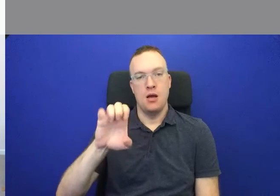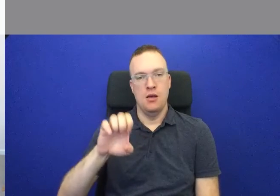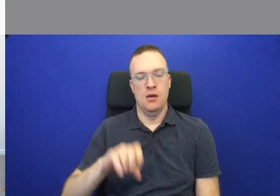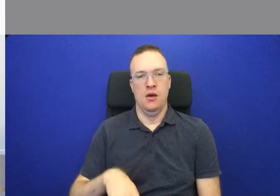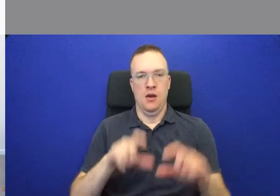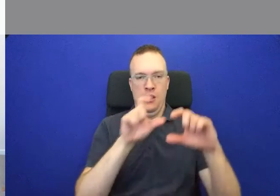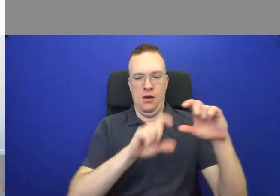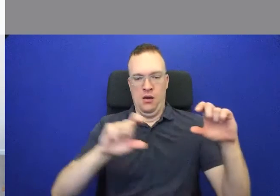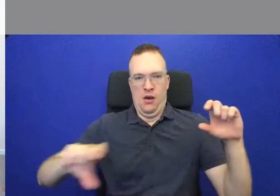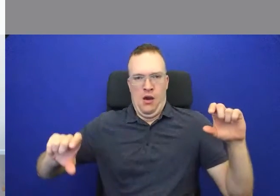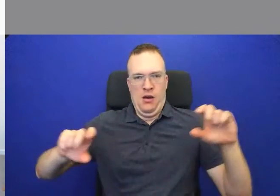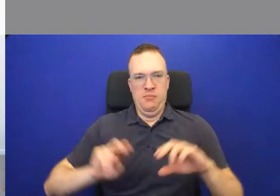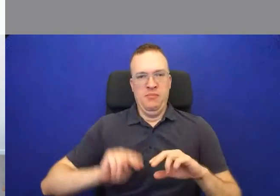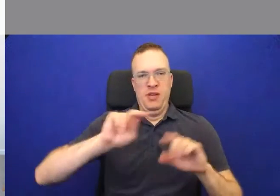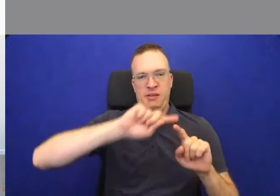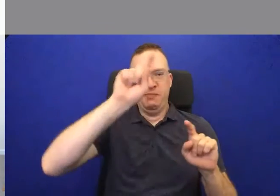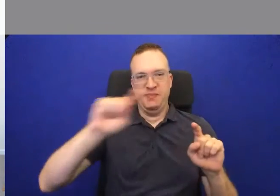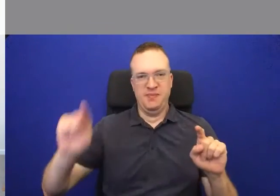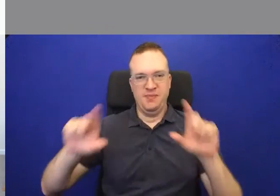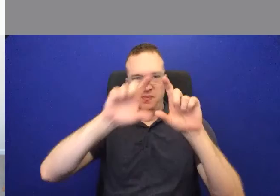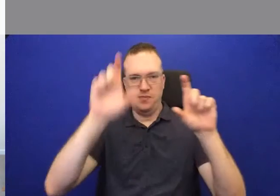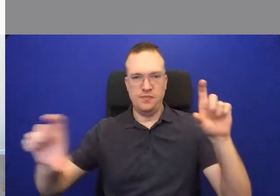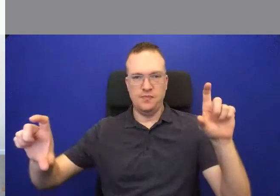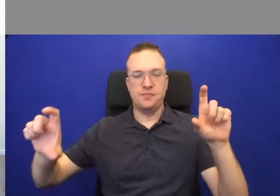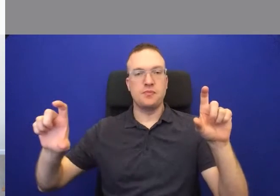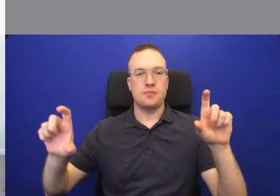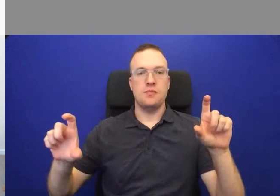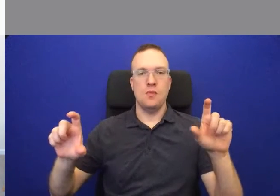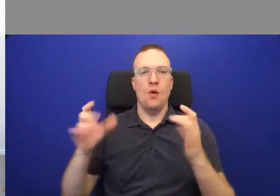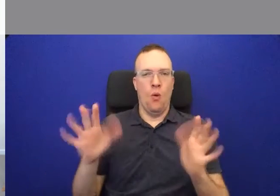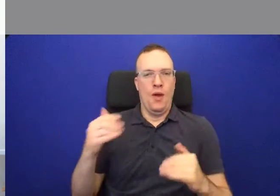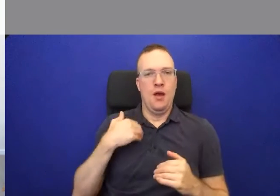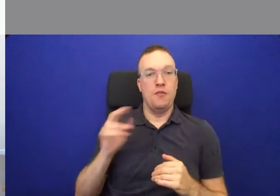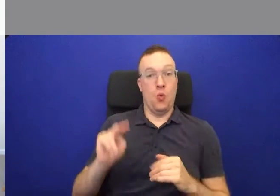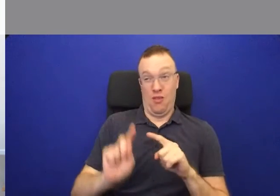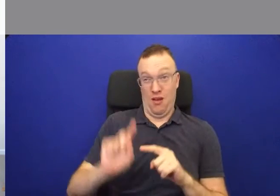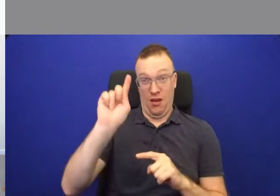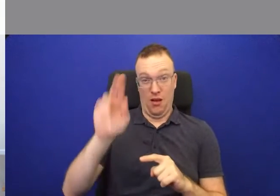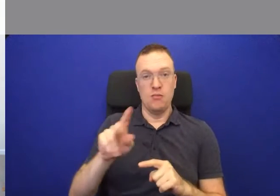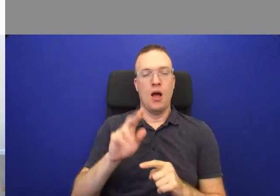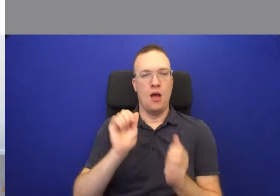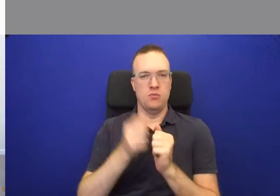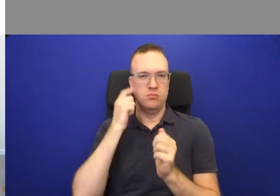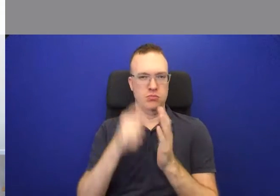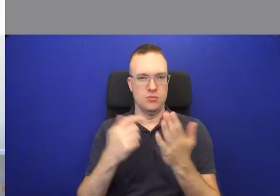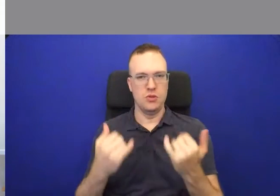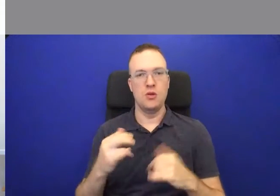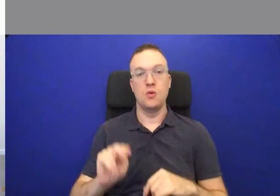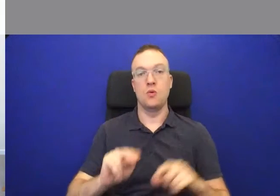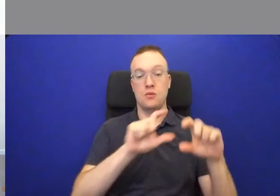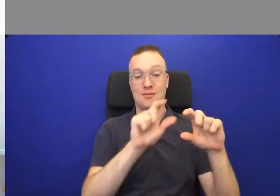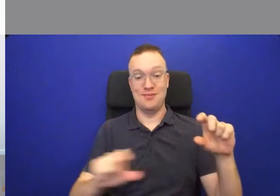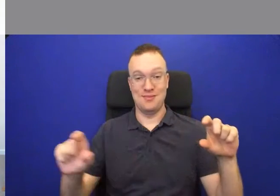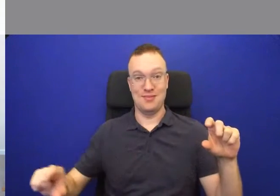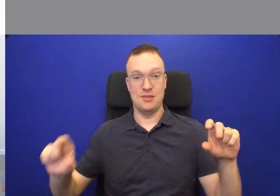river, and already it has north up in a way that we recognise, north of the river, the river is of course